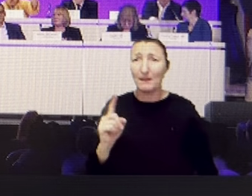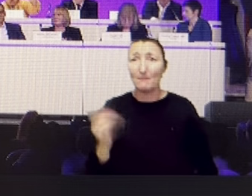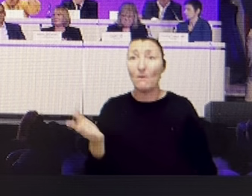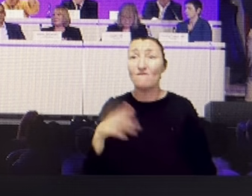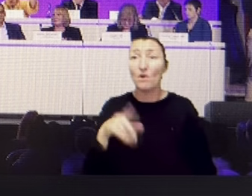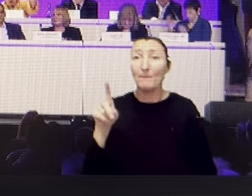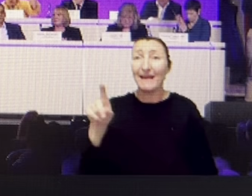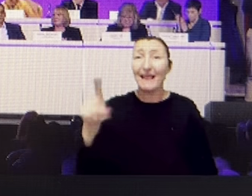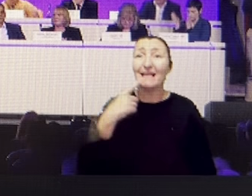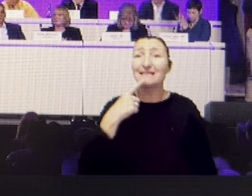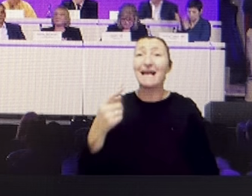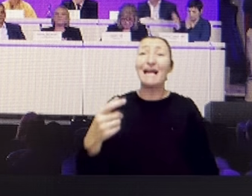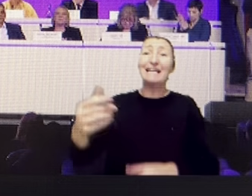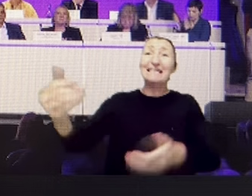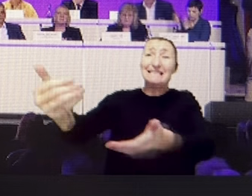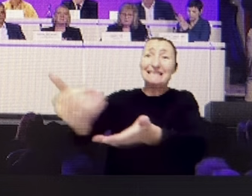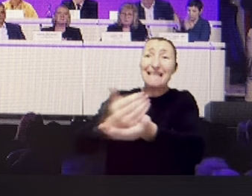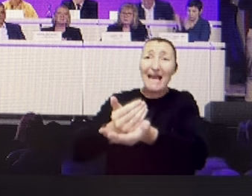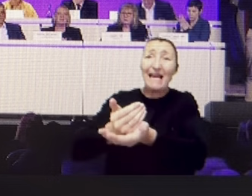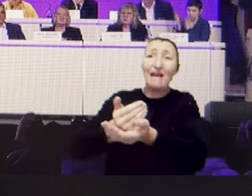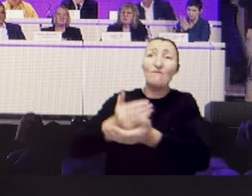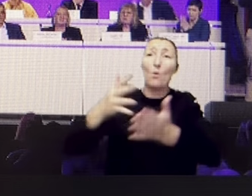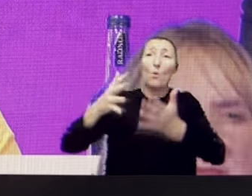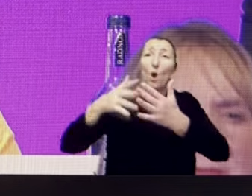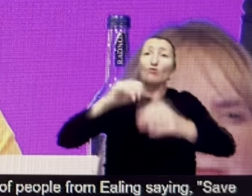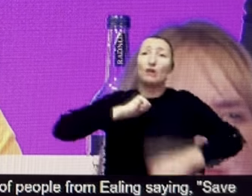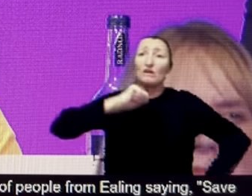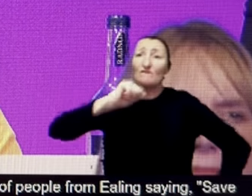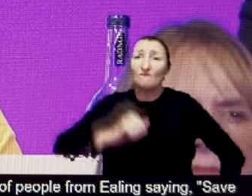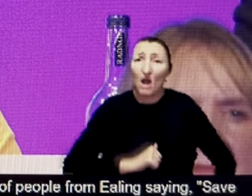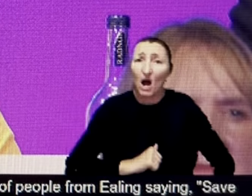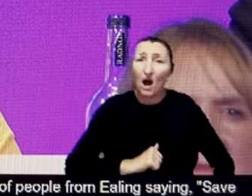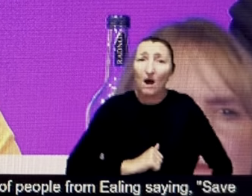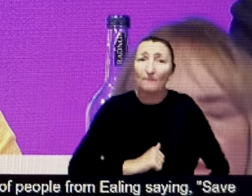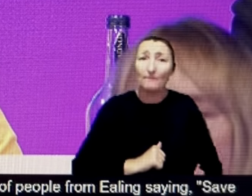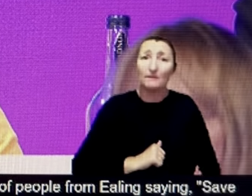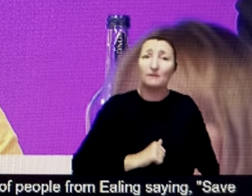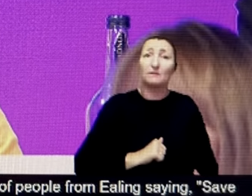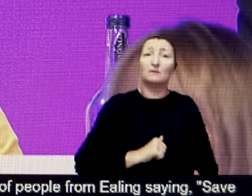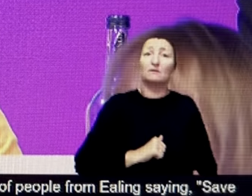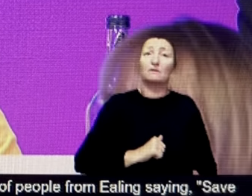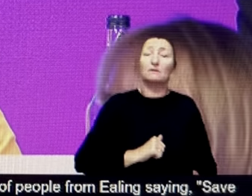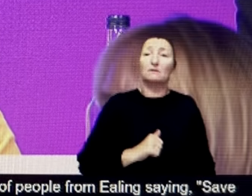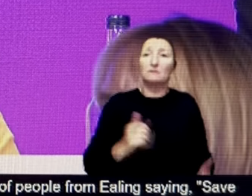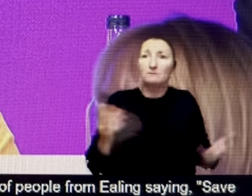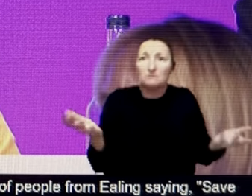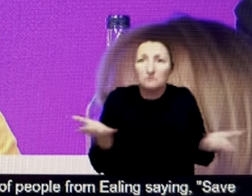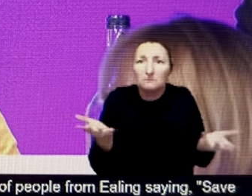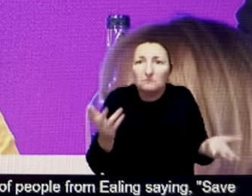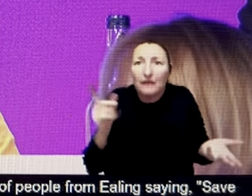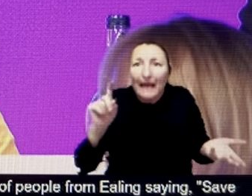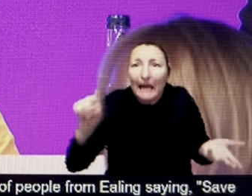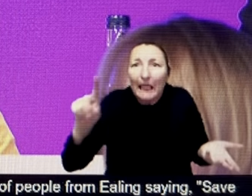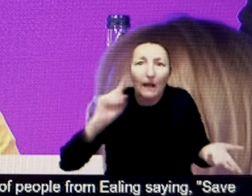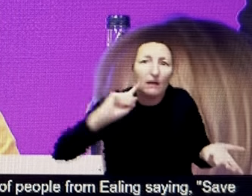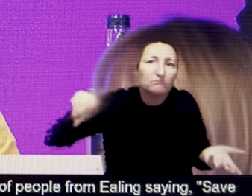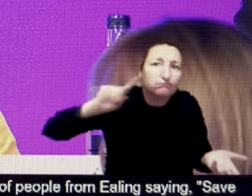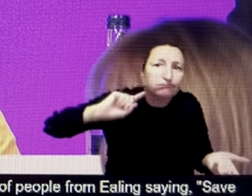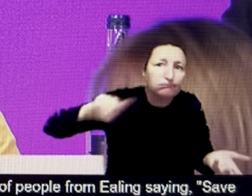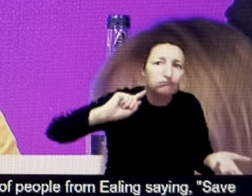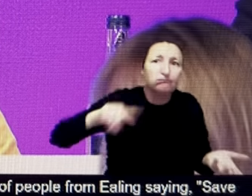Warren Farm. It's about time that Ealing Council and the Mayor of London listens to you.